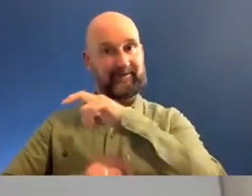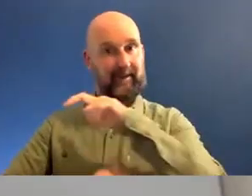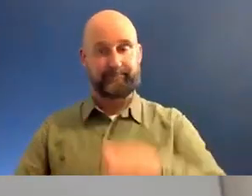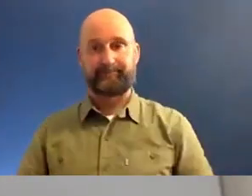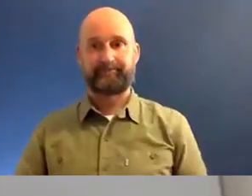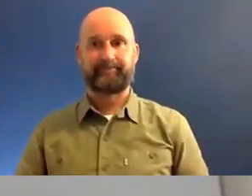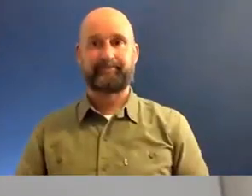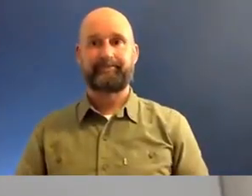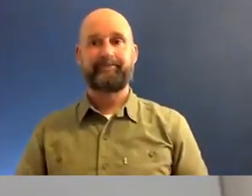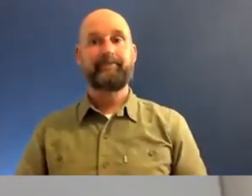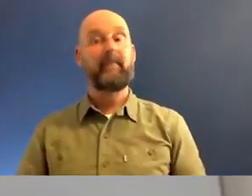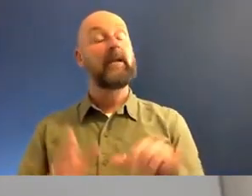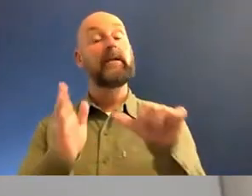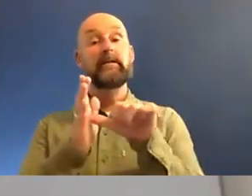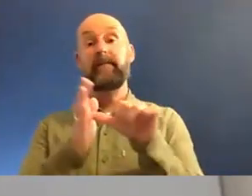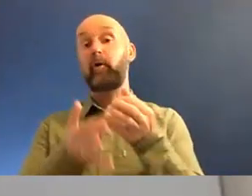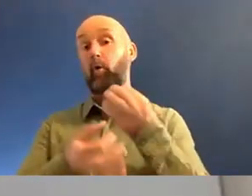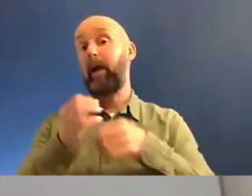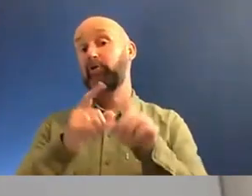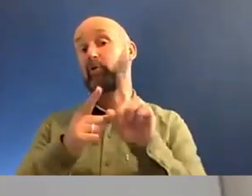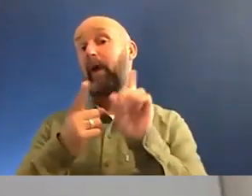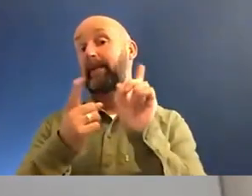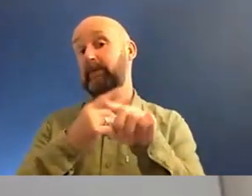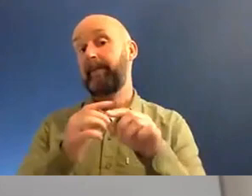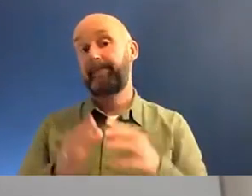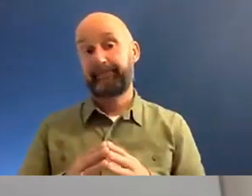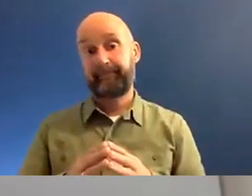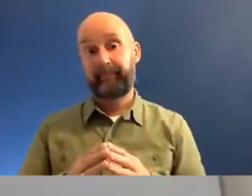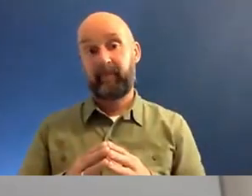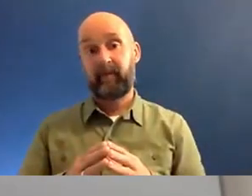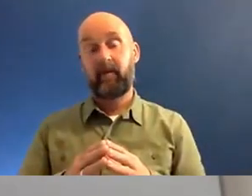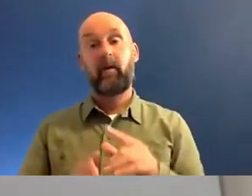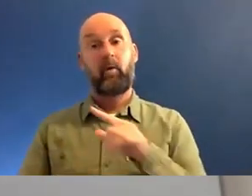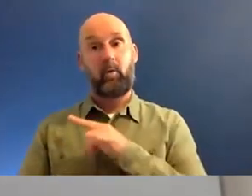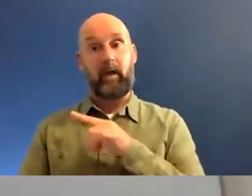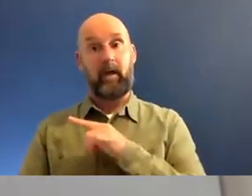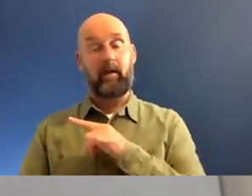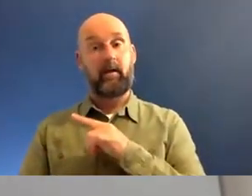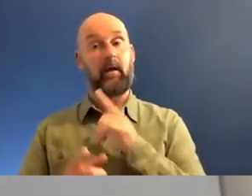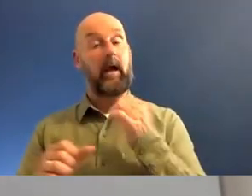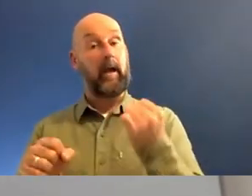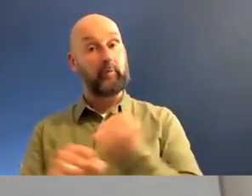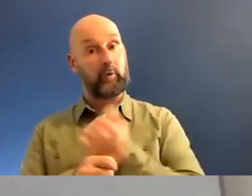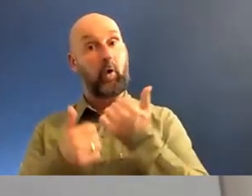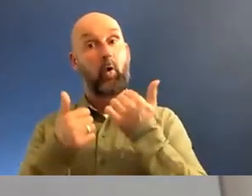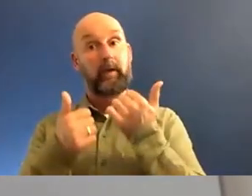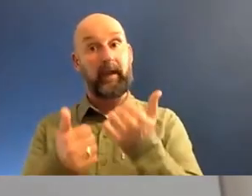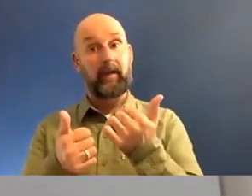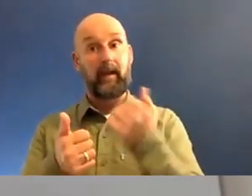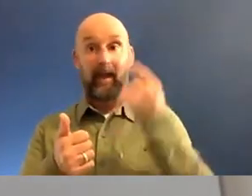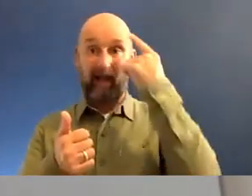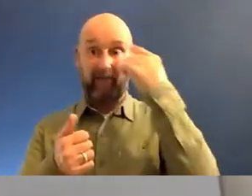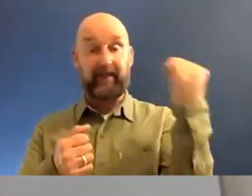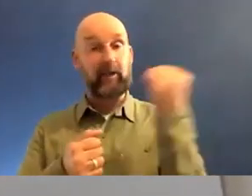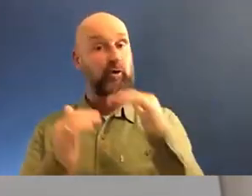it's a very difficult question to answer because alhamdulillah I'm doing okay, but I think I should be a lot more successful